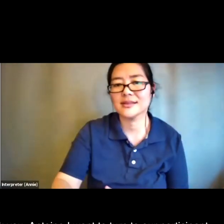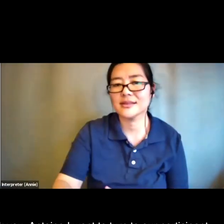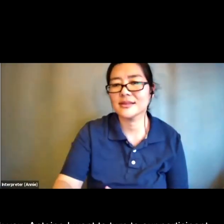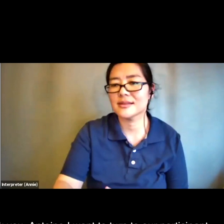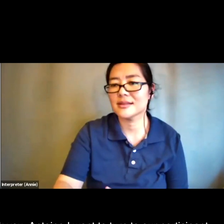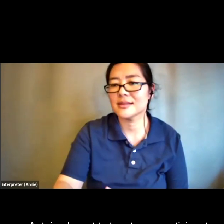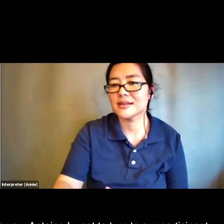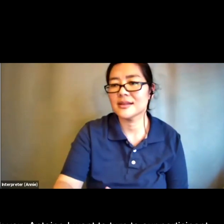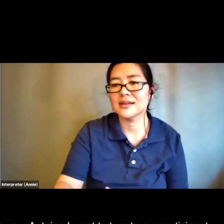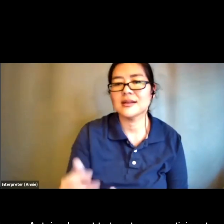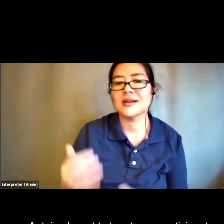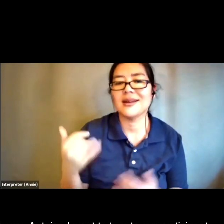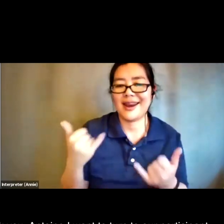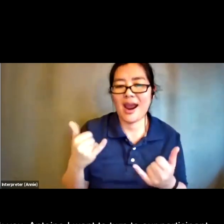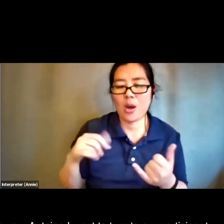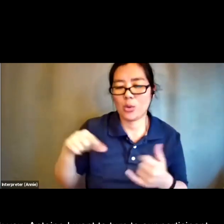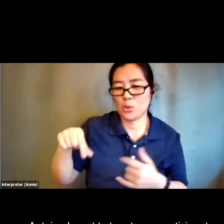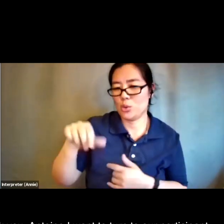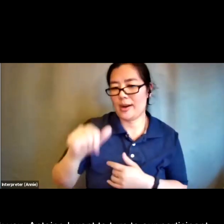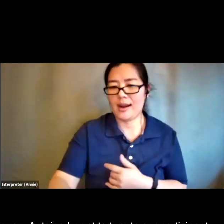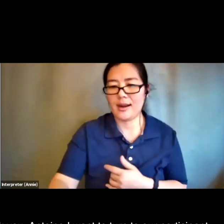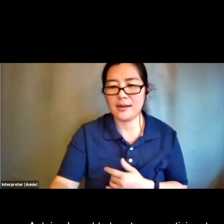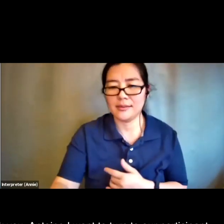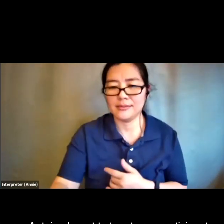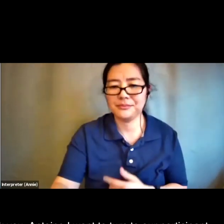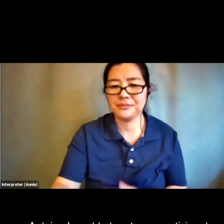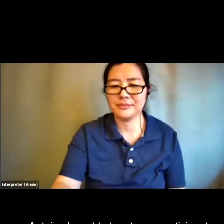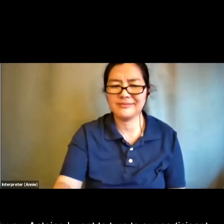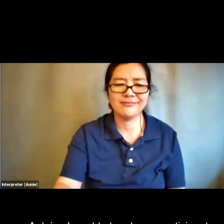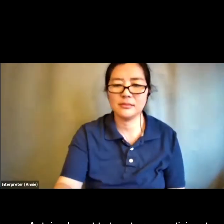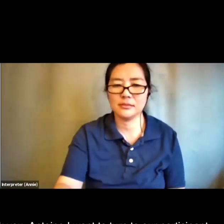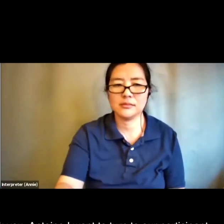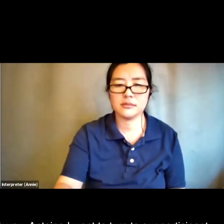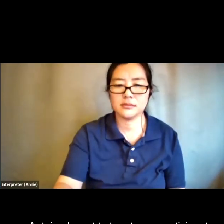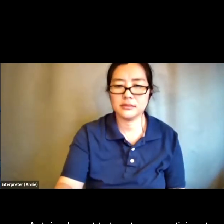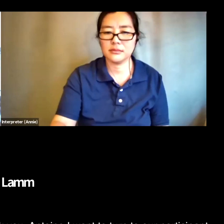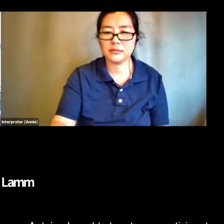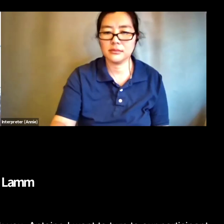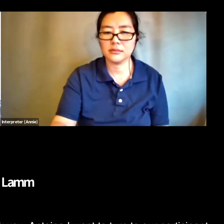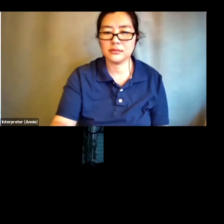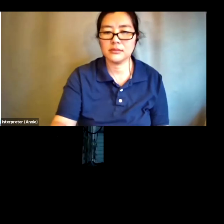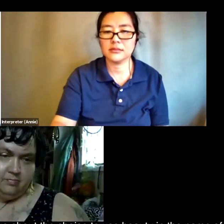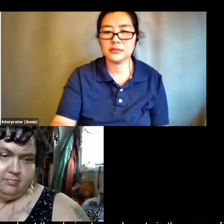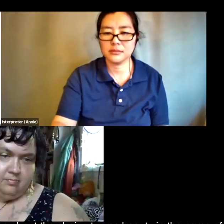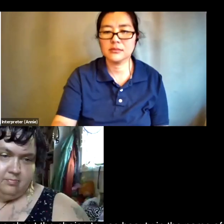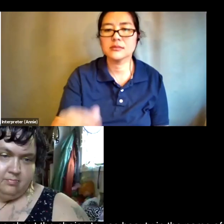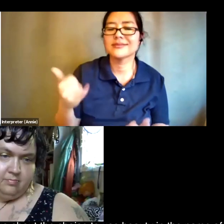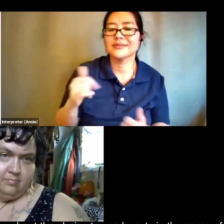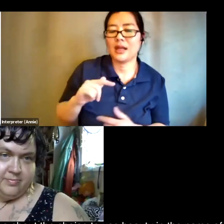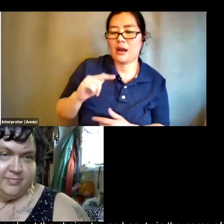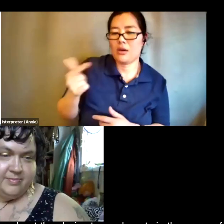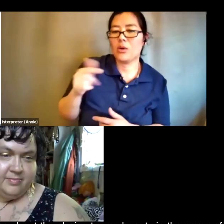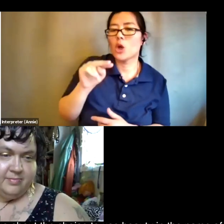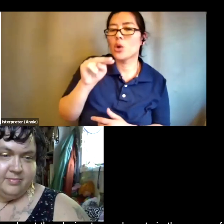and this first question i'm going to direct towards you know me to answer and the question